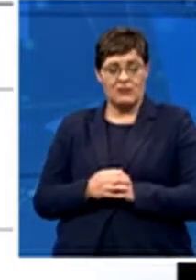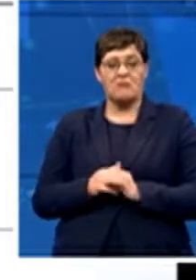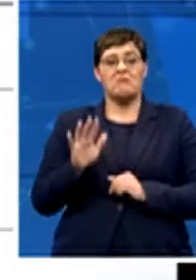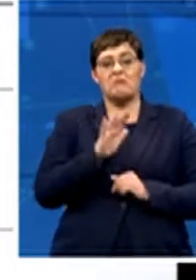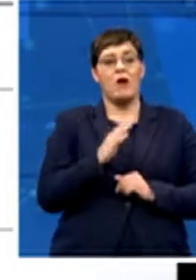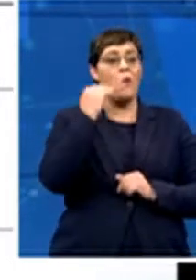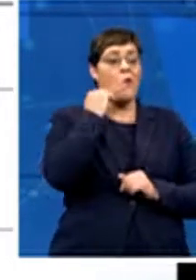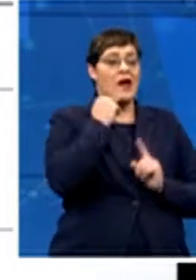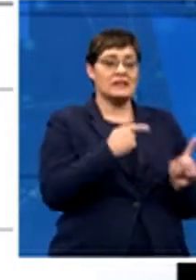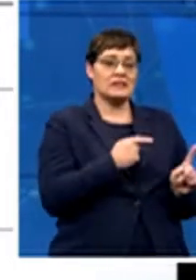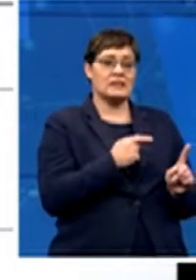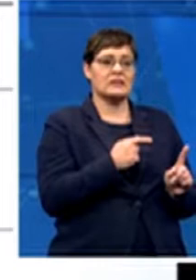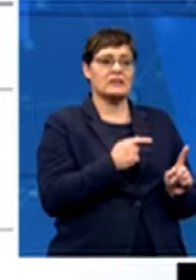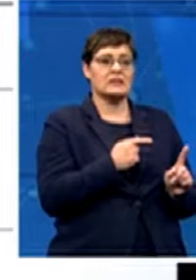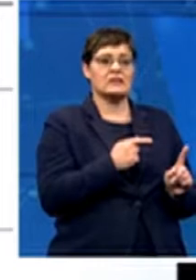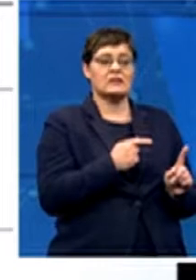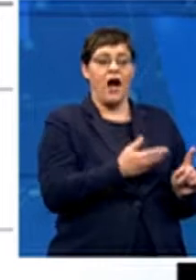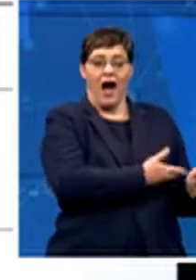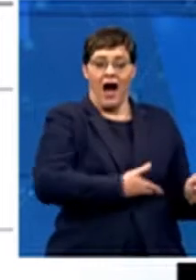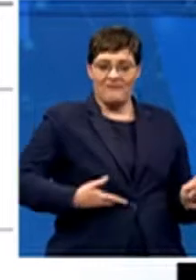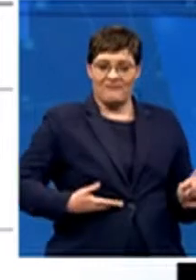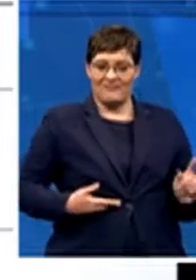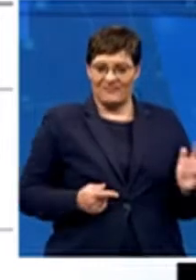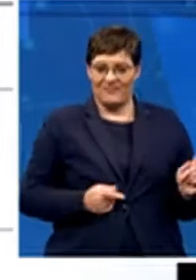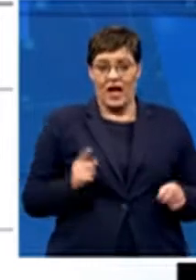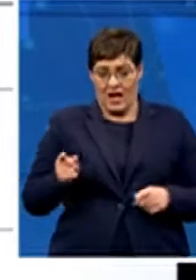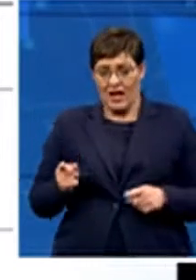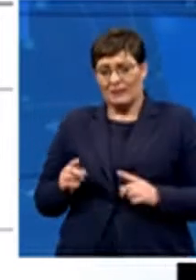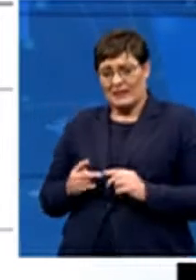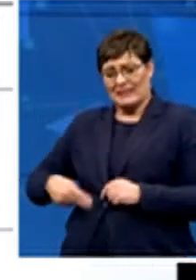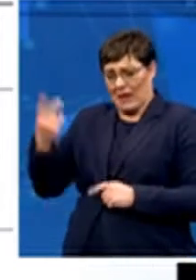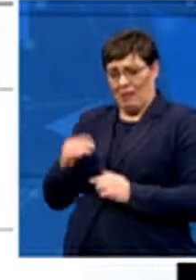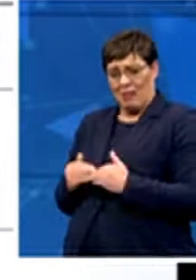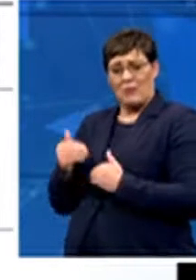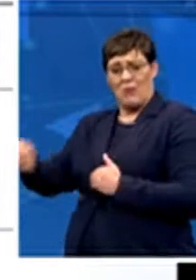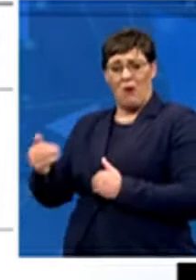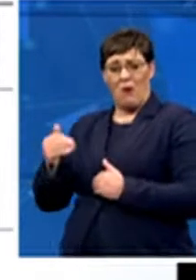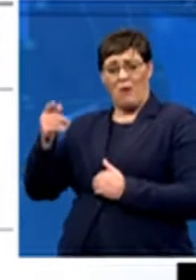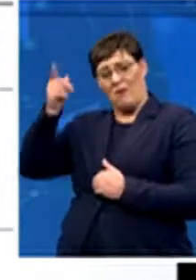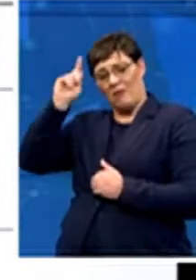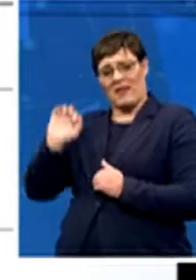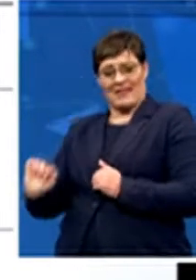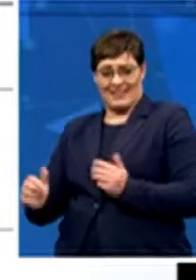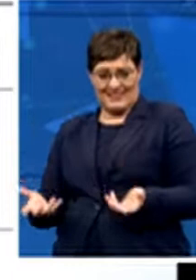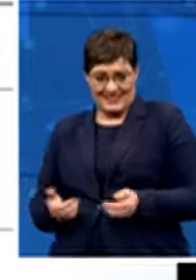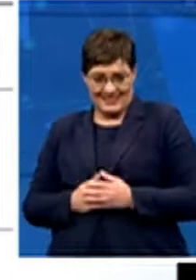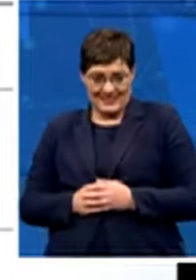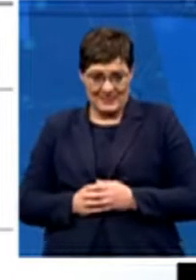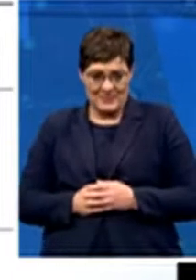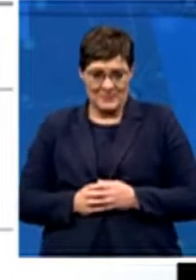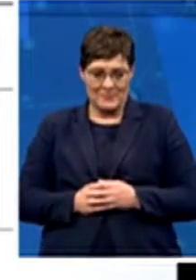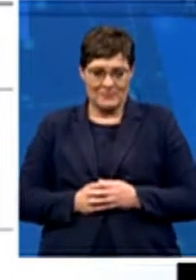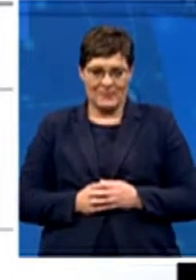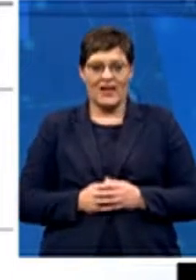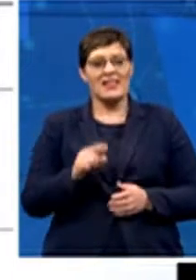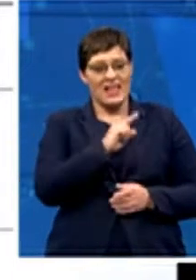amount of time to make that transition for whatever, and those are the reasons, some of the reasons that we're going to address as I